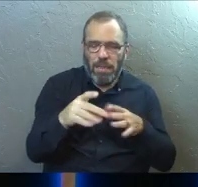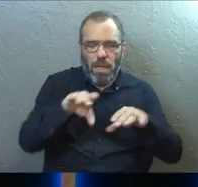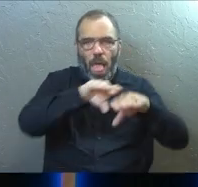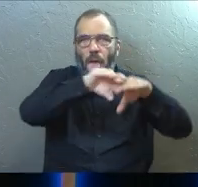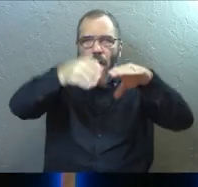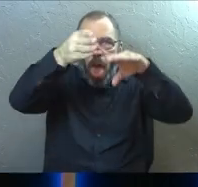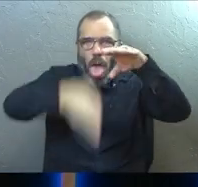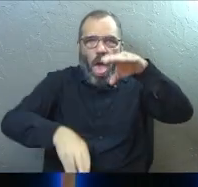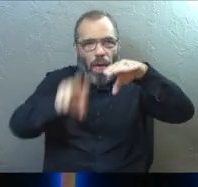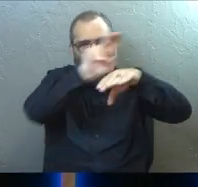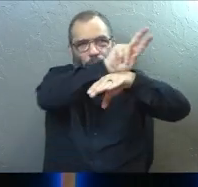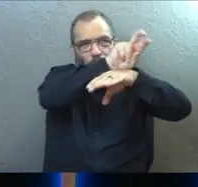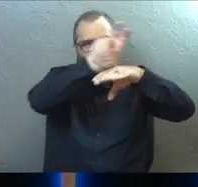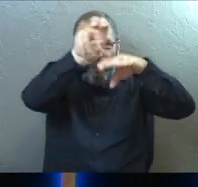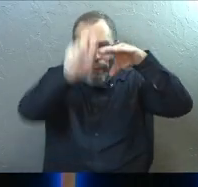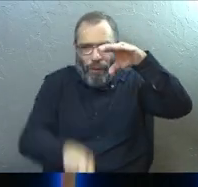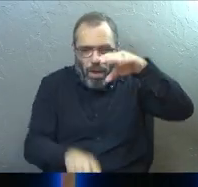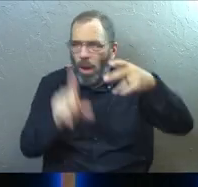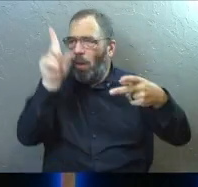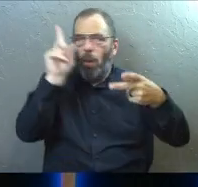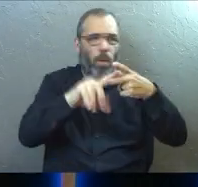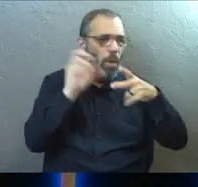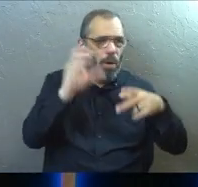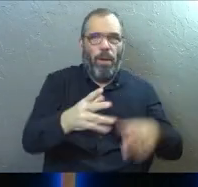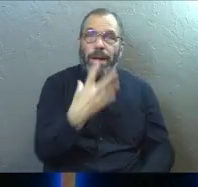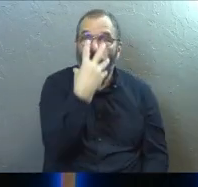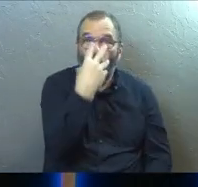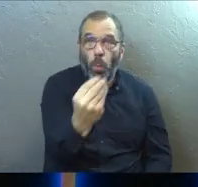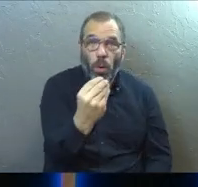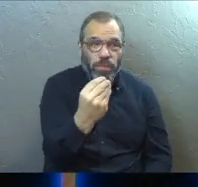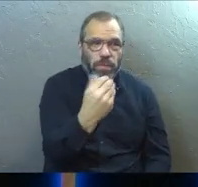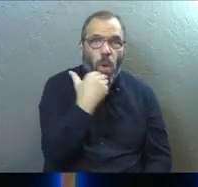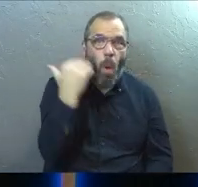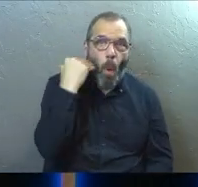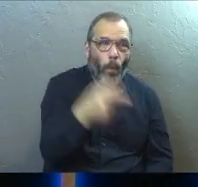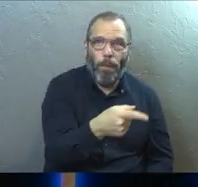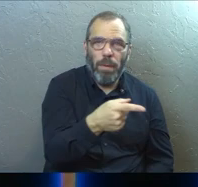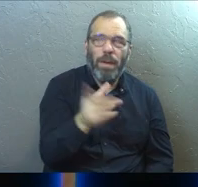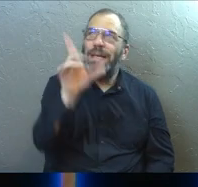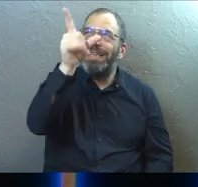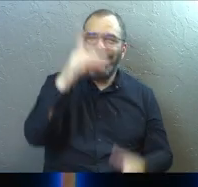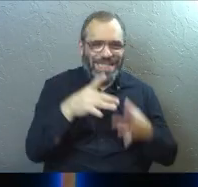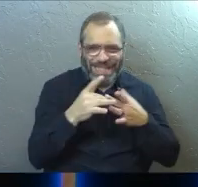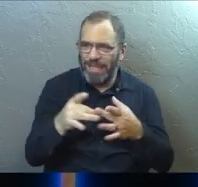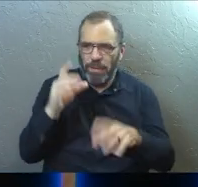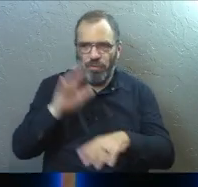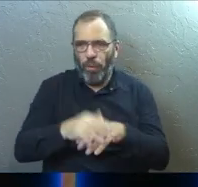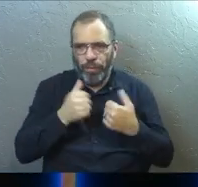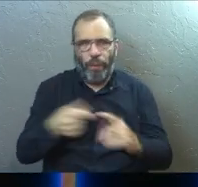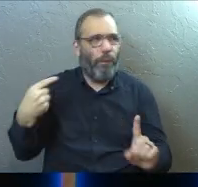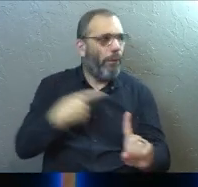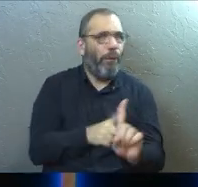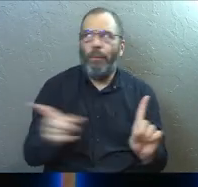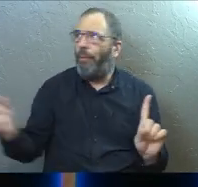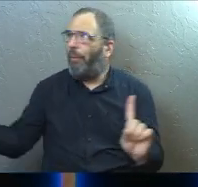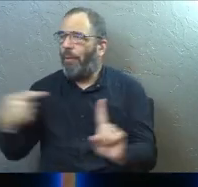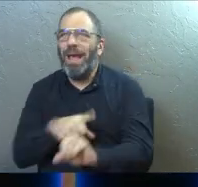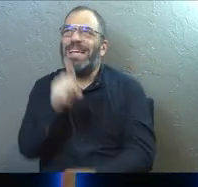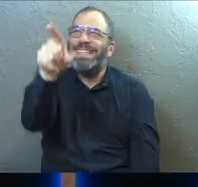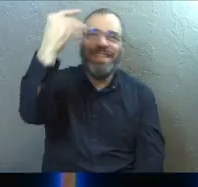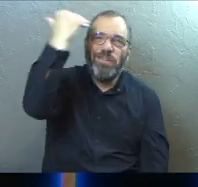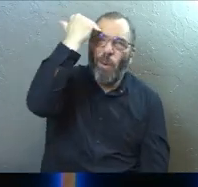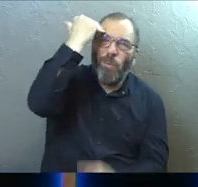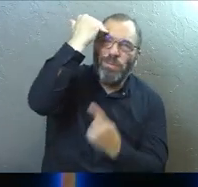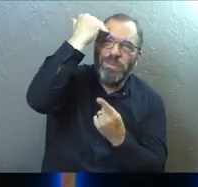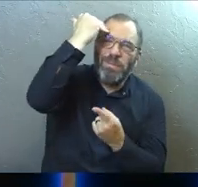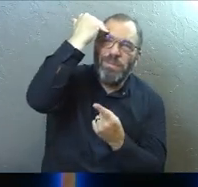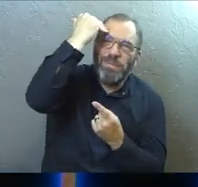cliff. He's not going to lead us into the wolf's den, right? He's not going to get us lost because he knows.